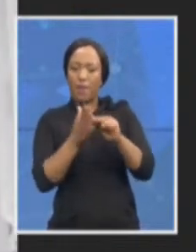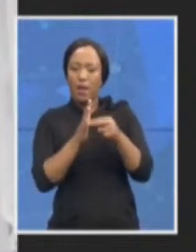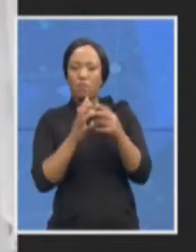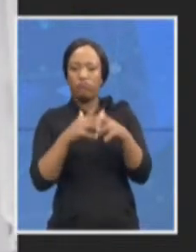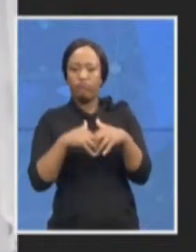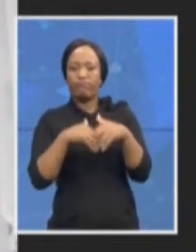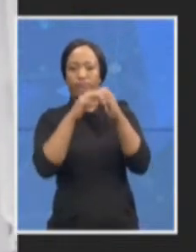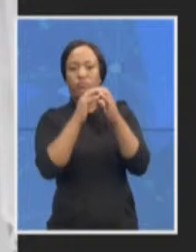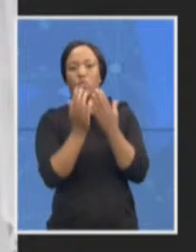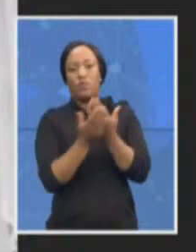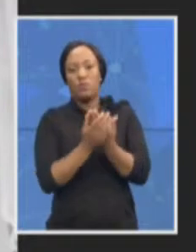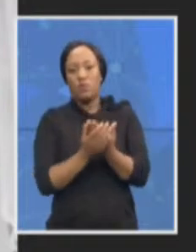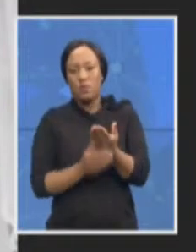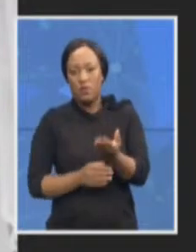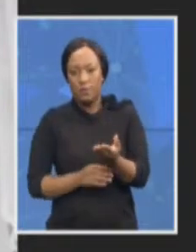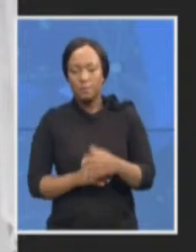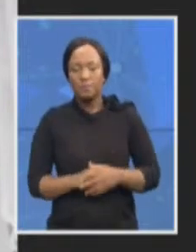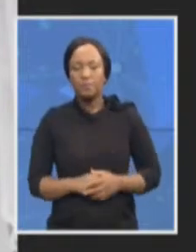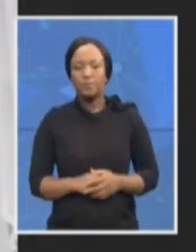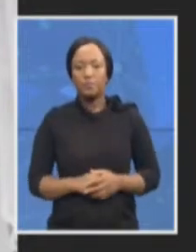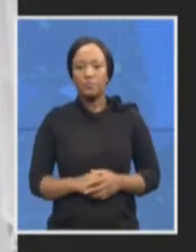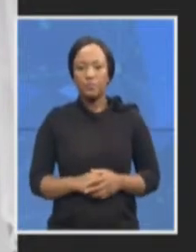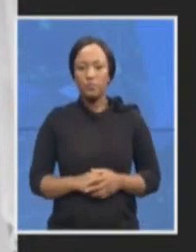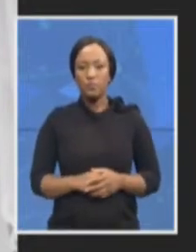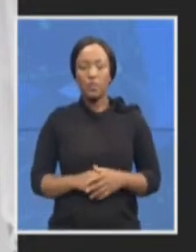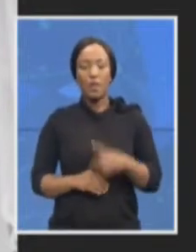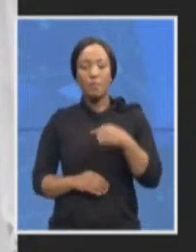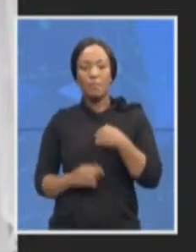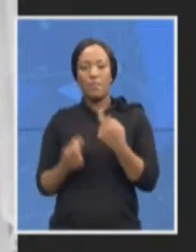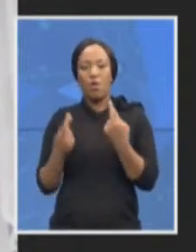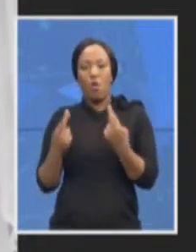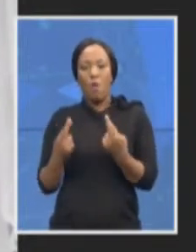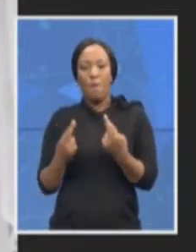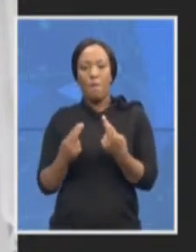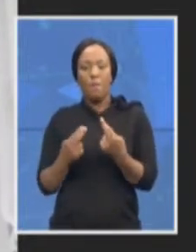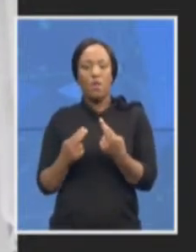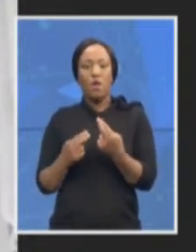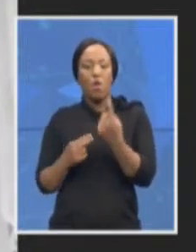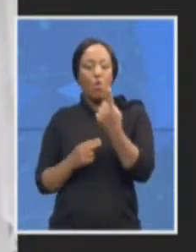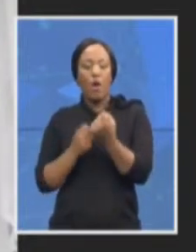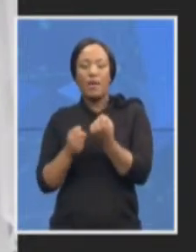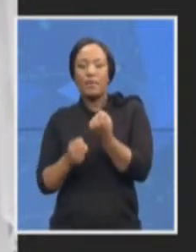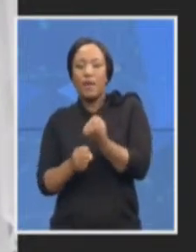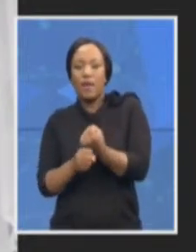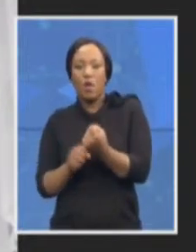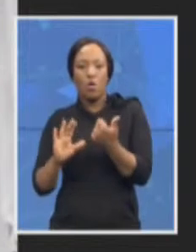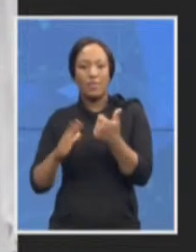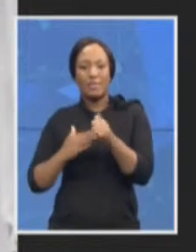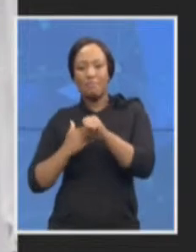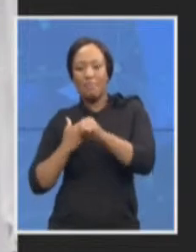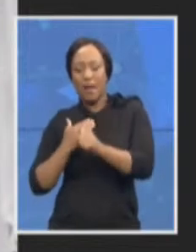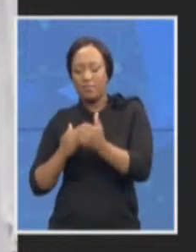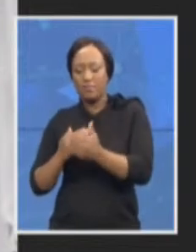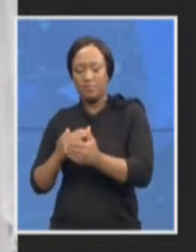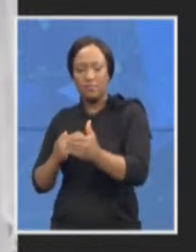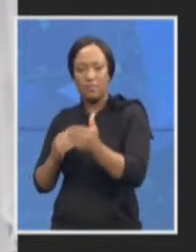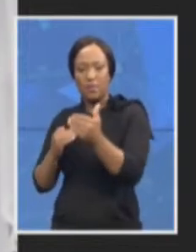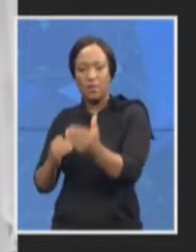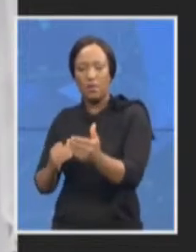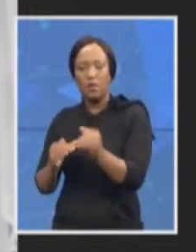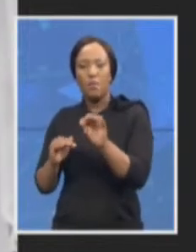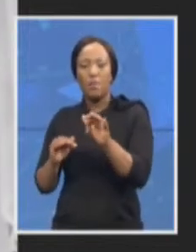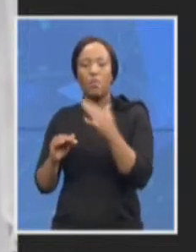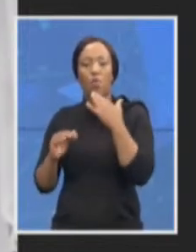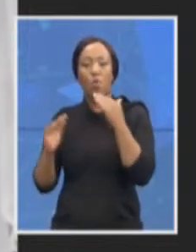I'm hoping within six months or a year at least have a group of highly skilled prosecutors with all these specialist